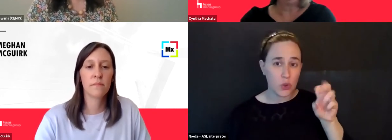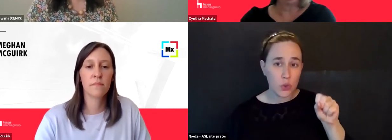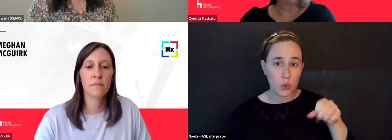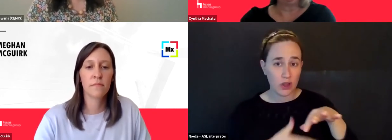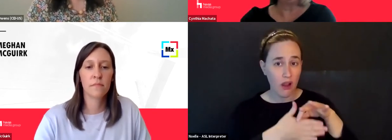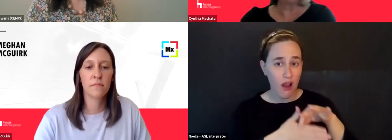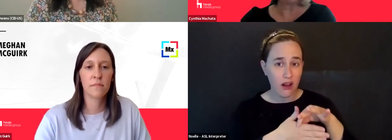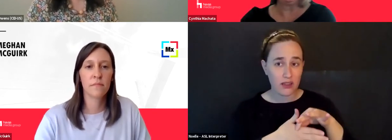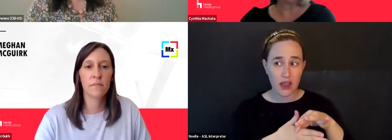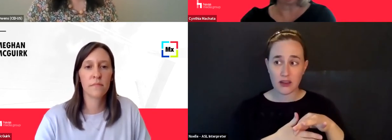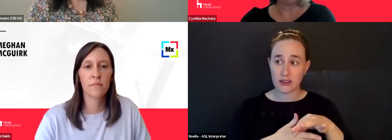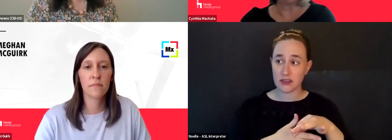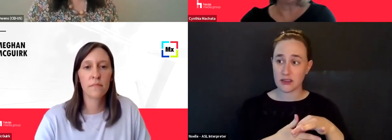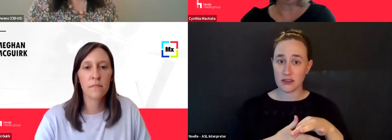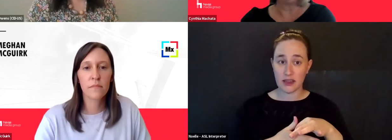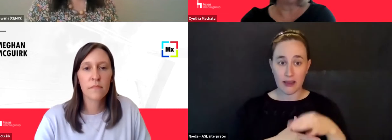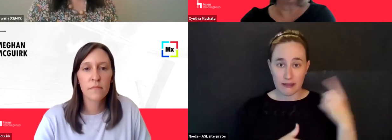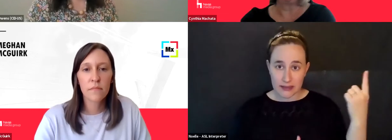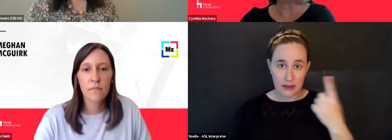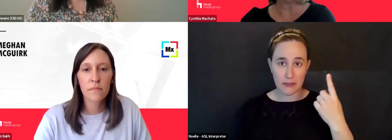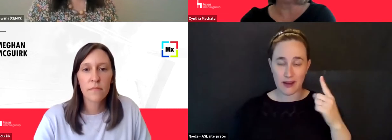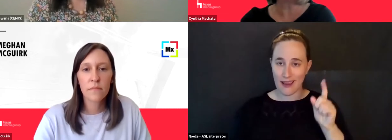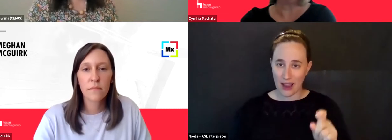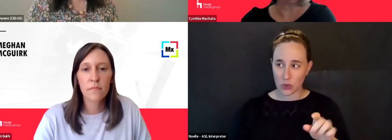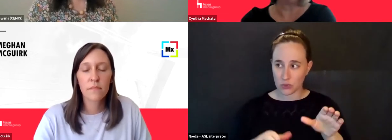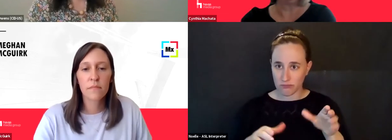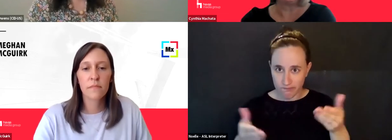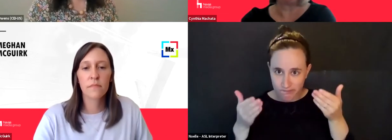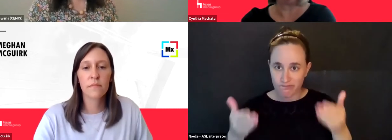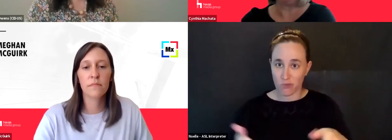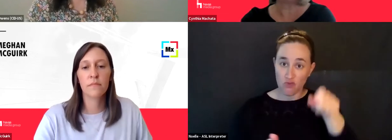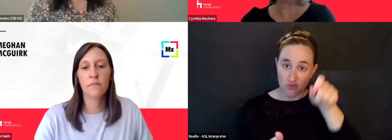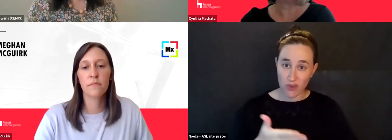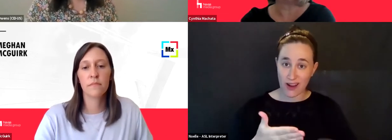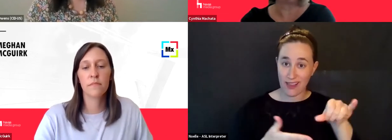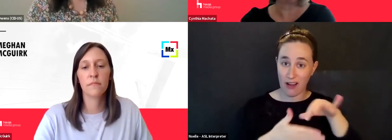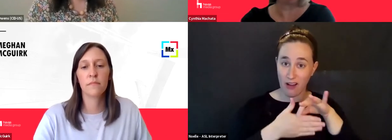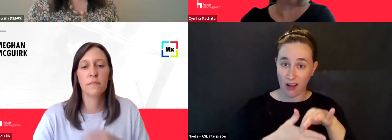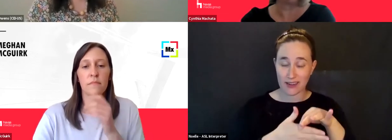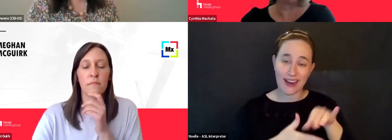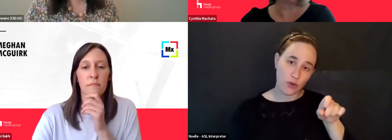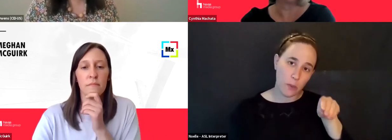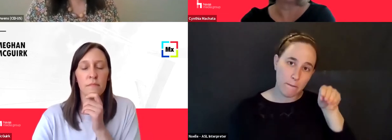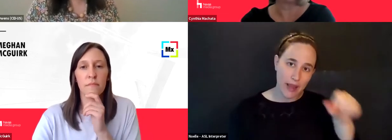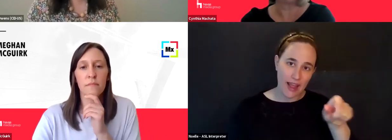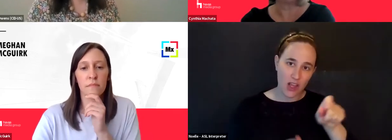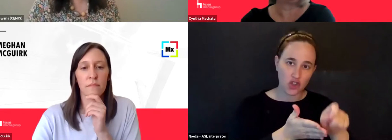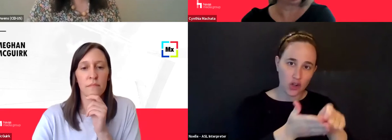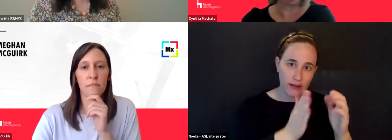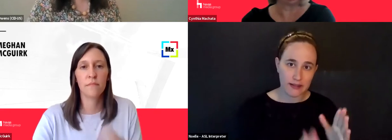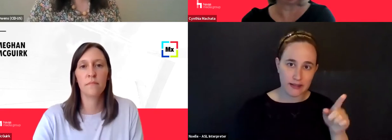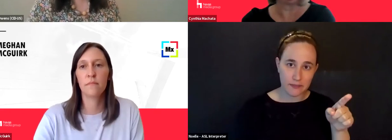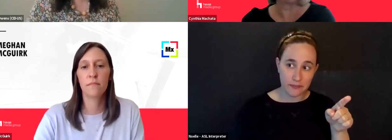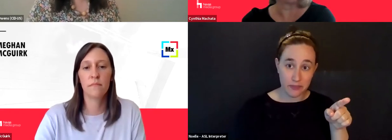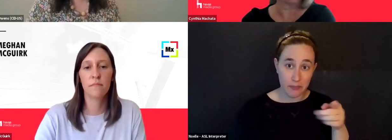somebody had to go in and write that news content and they have to pay that journalist to write that news content. They deserve